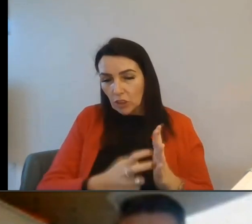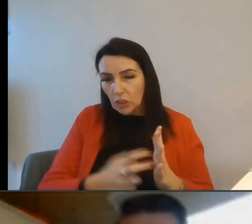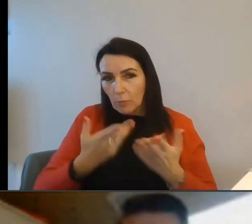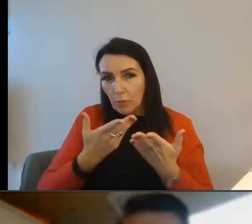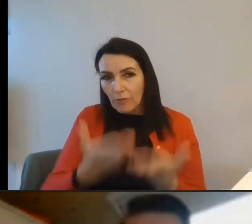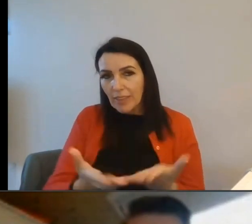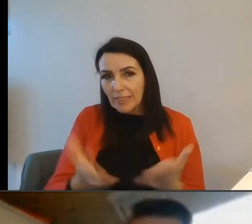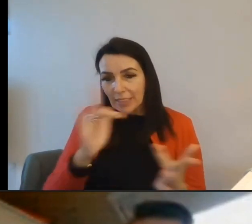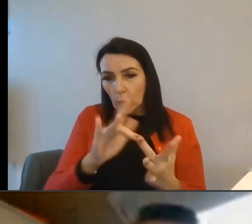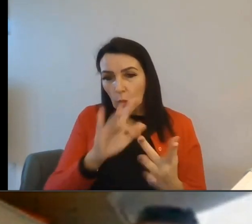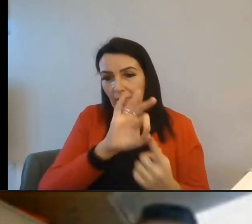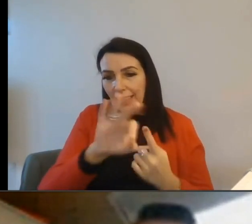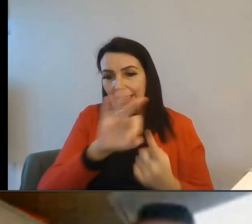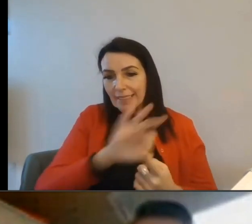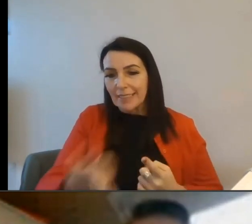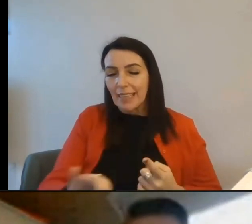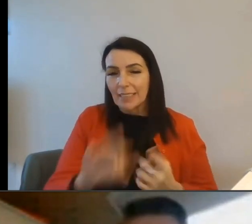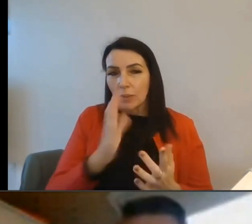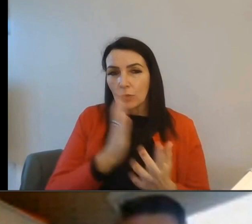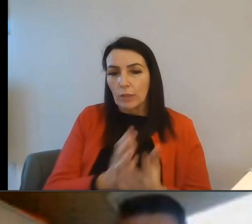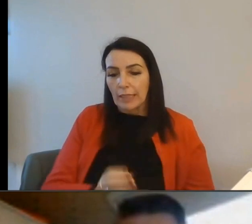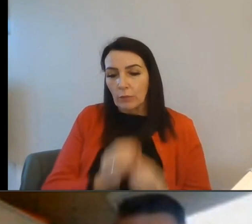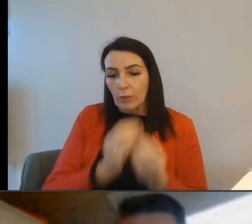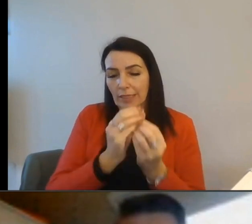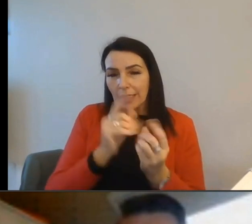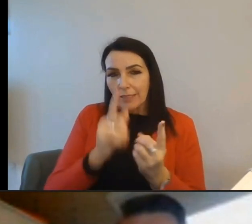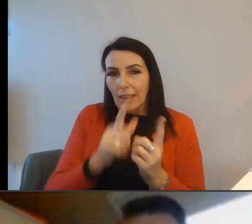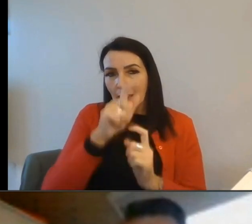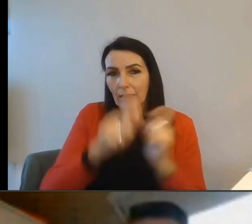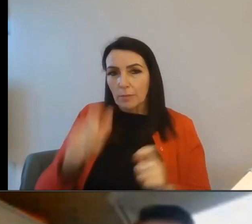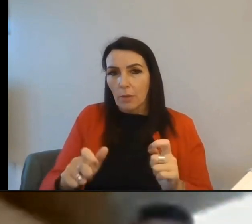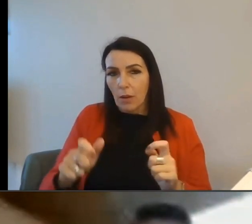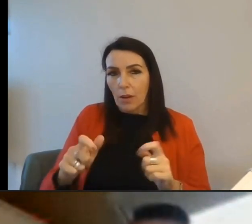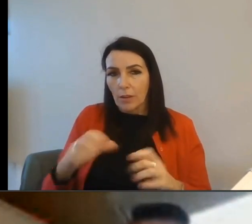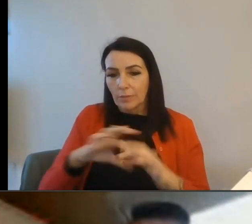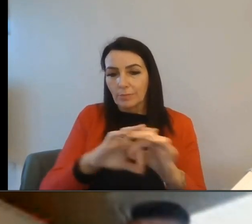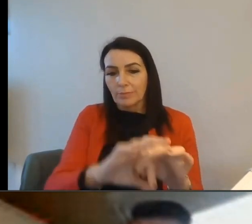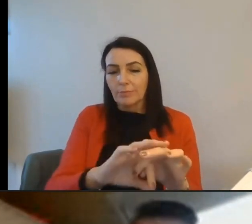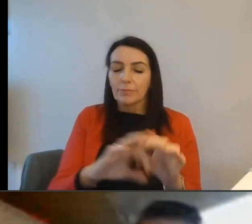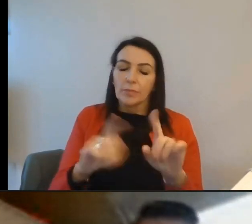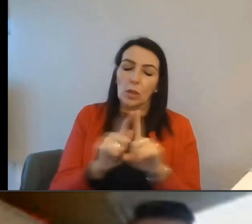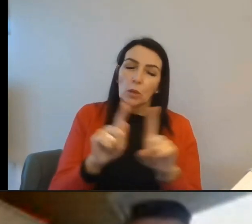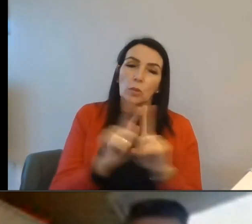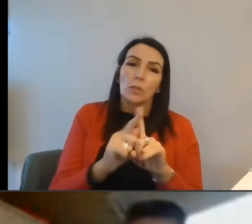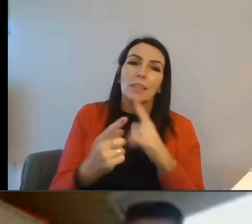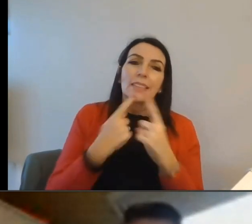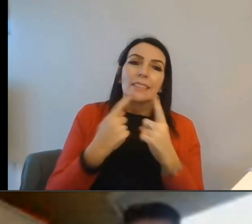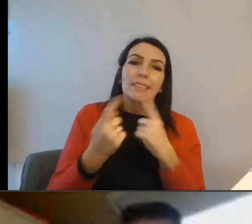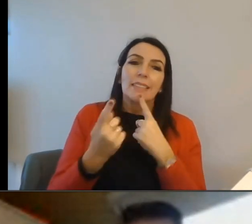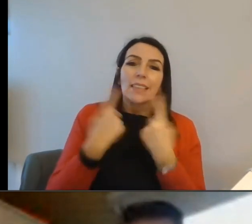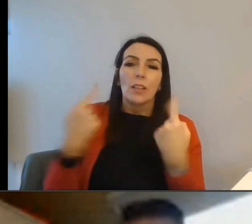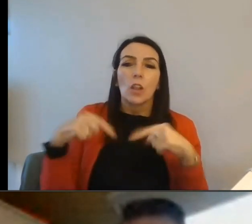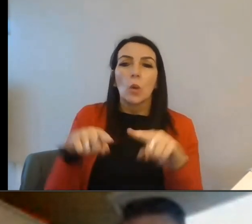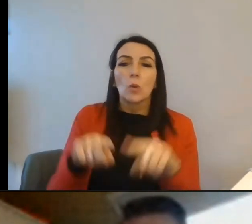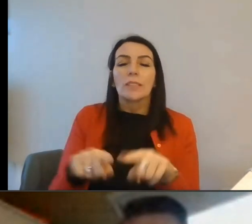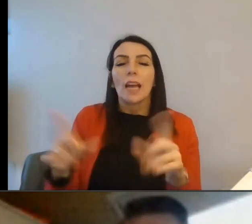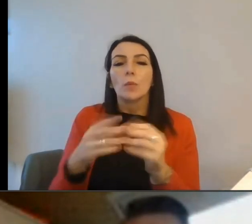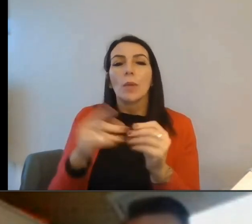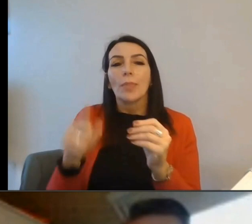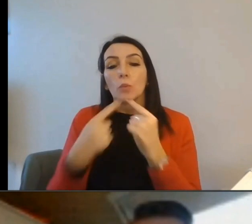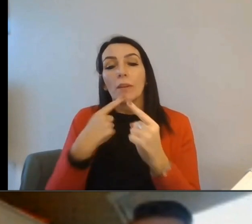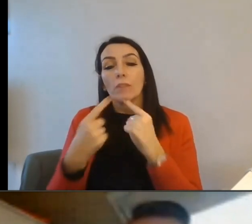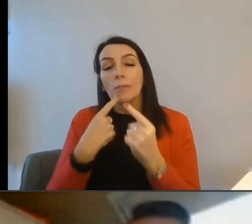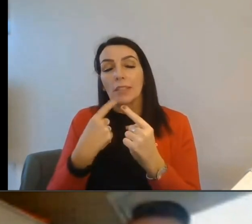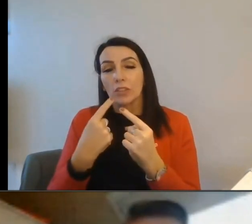their contact details? Basically creating that customer funnel. There's also the data that sits alongside the customer. So again, information